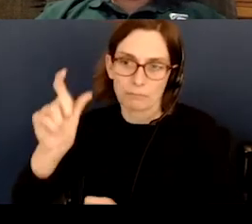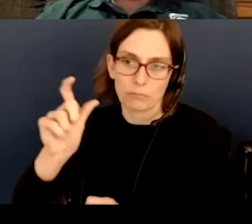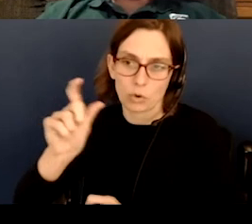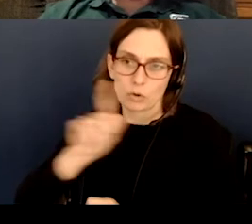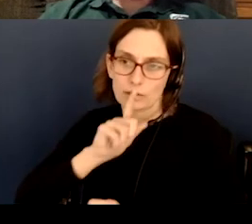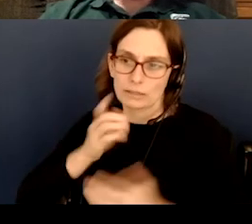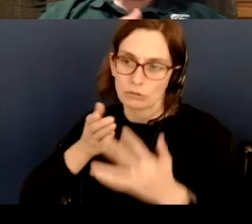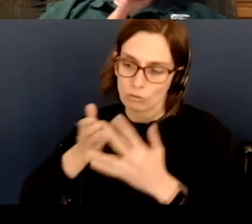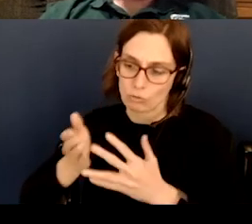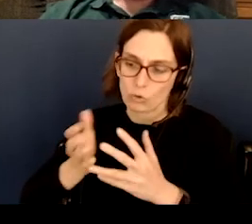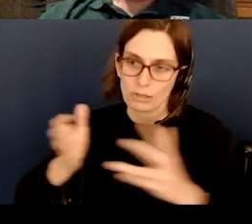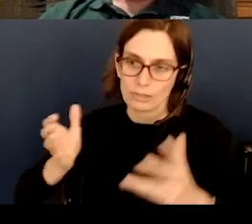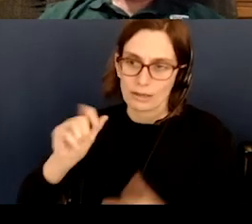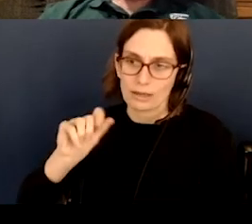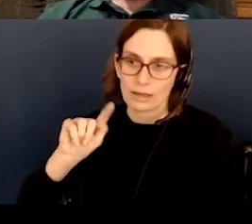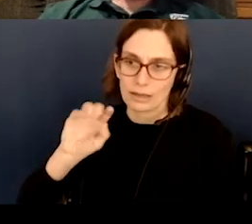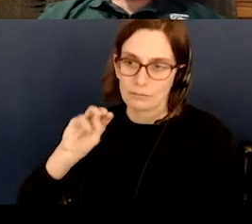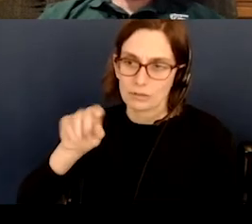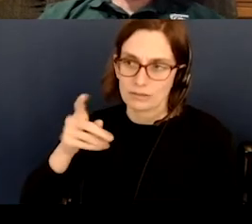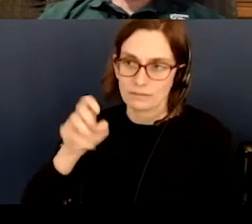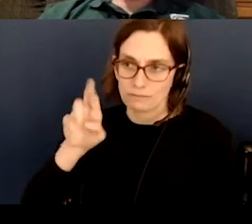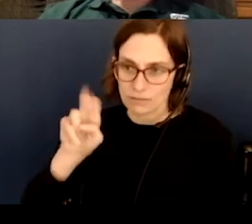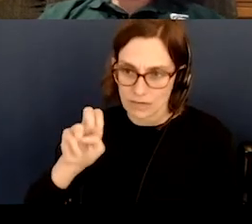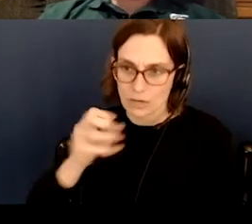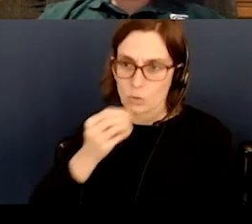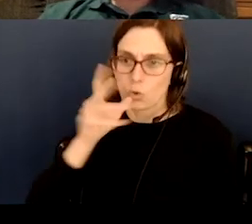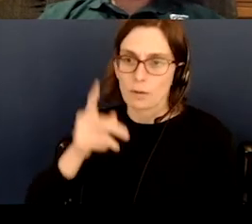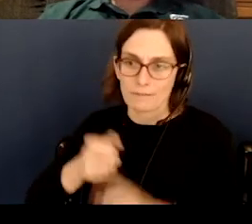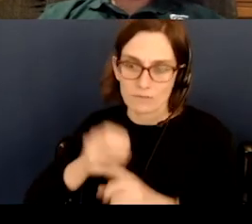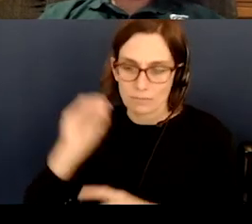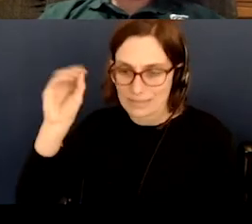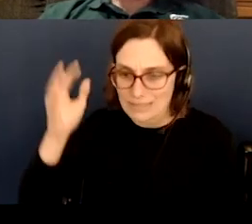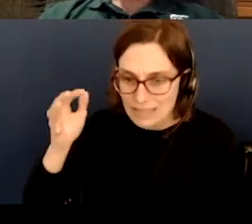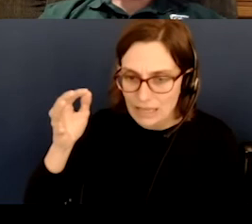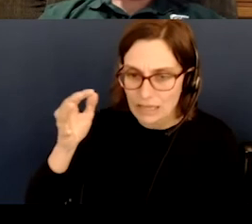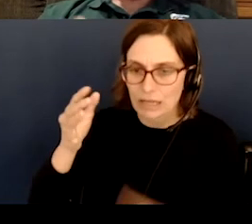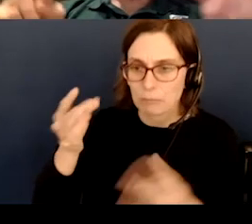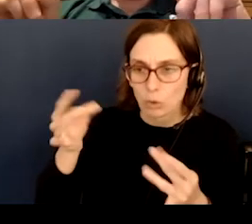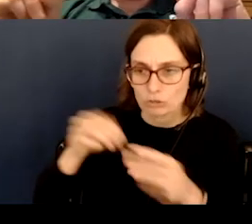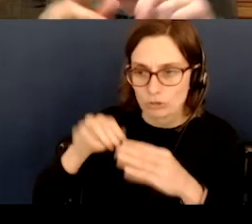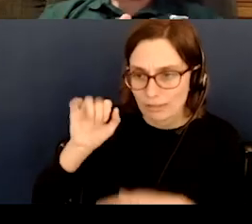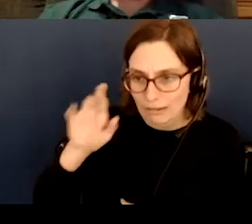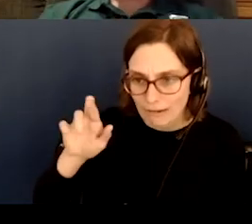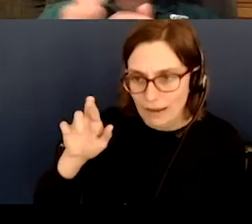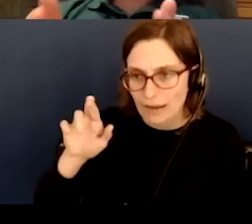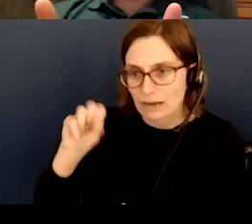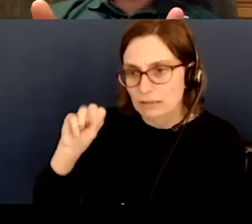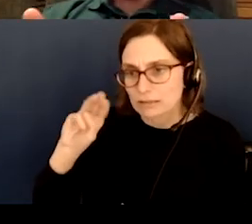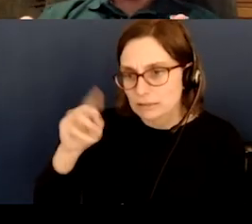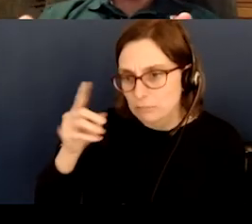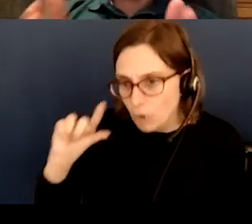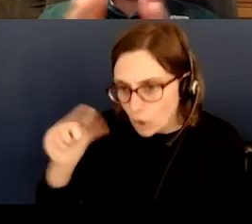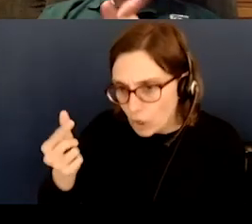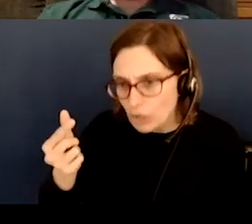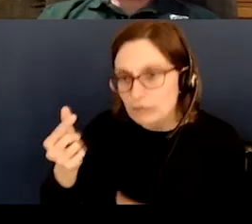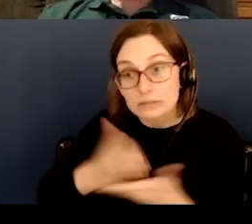of the atmosphere, which has been warmed by the sun. There's a lot of moisture in the air. There are smog components, many of which are